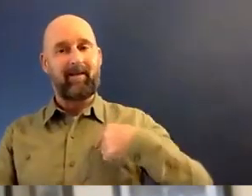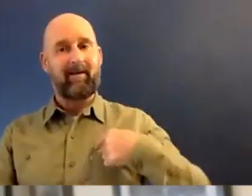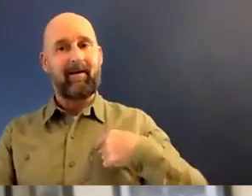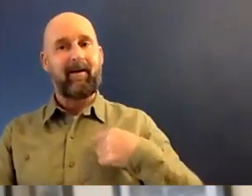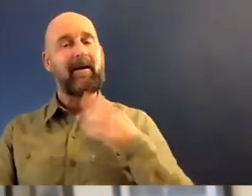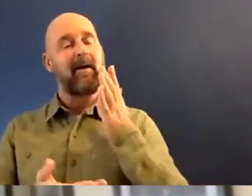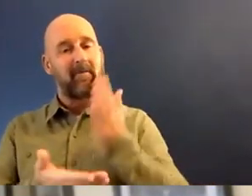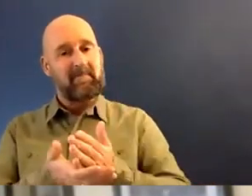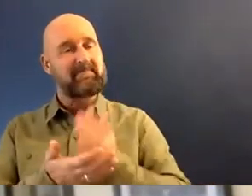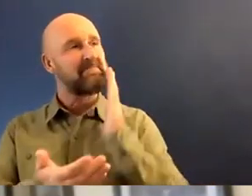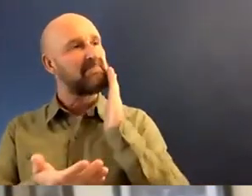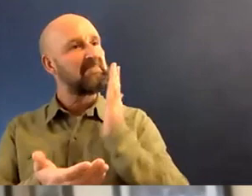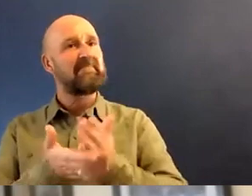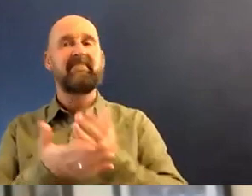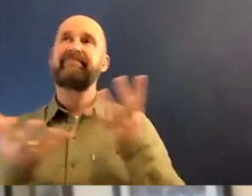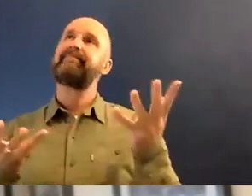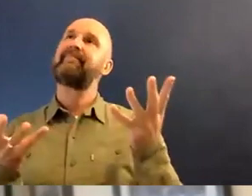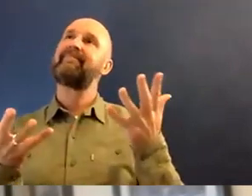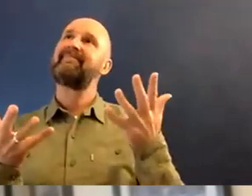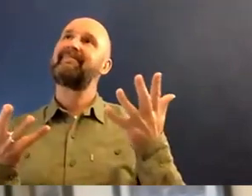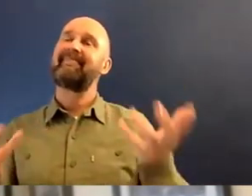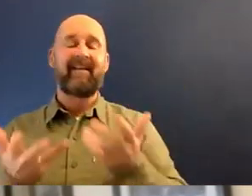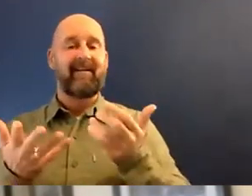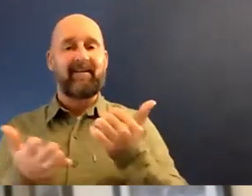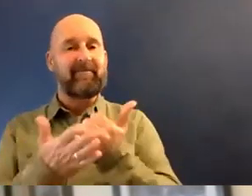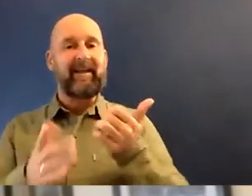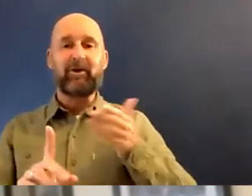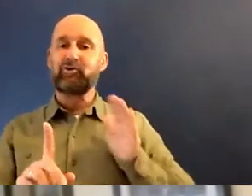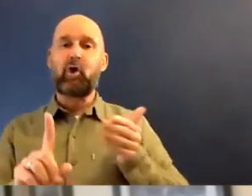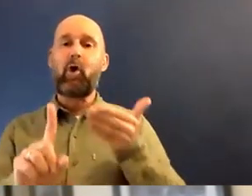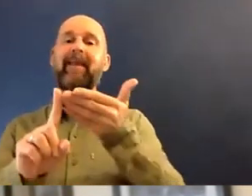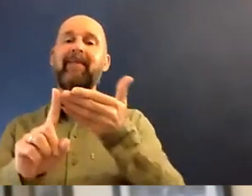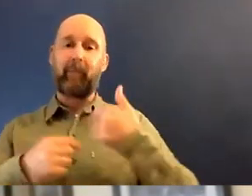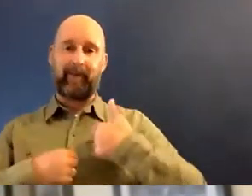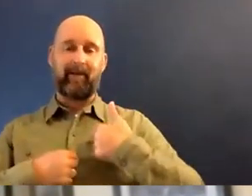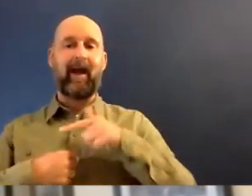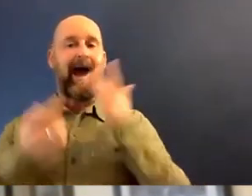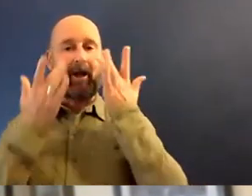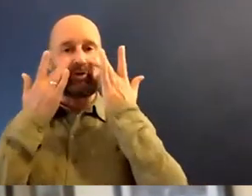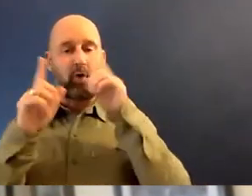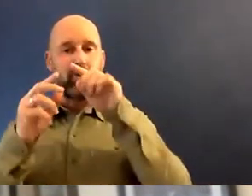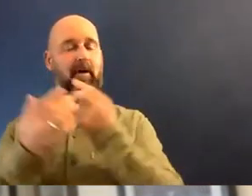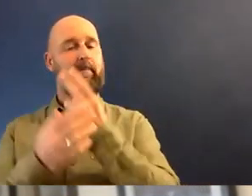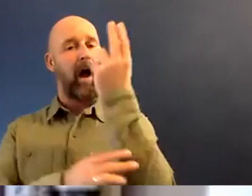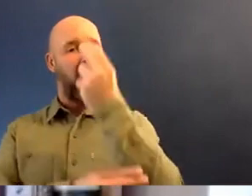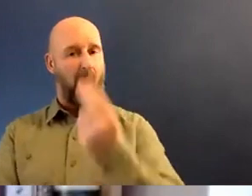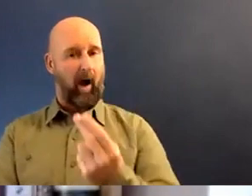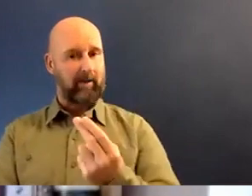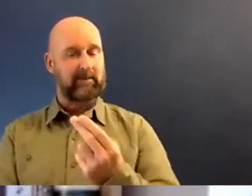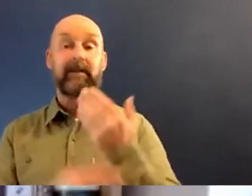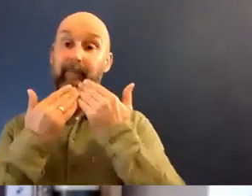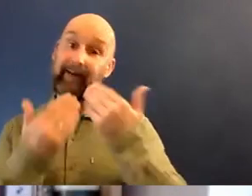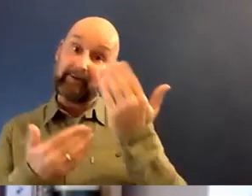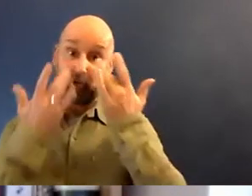real, real, real, real kind of great journey. I'm going to just share some of my art so people can see. Yes, please do.